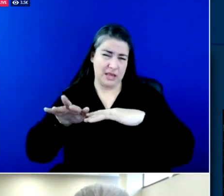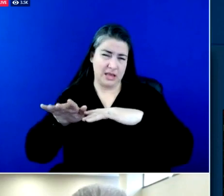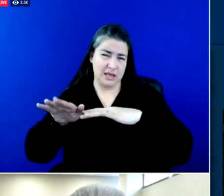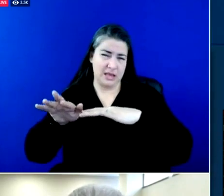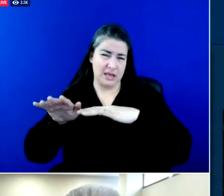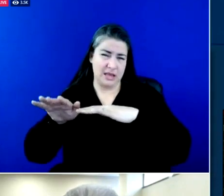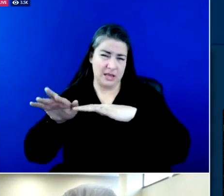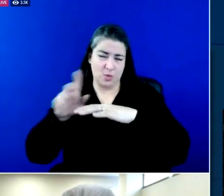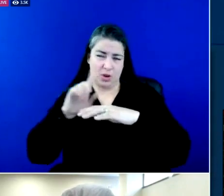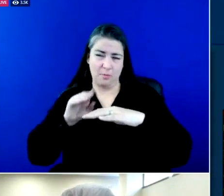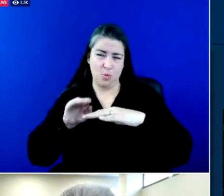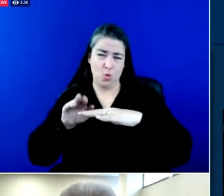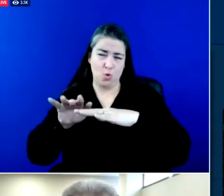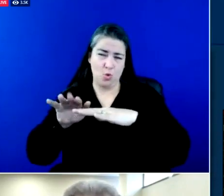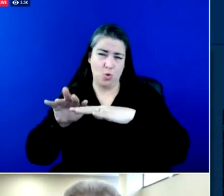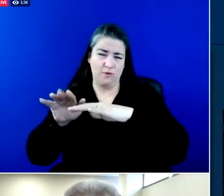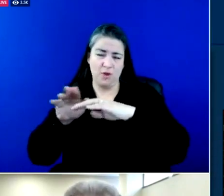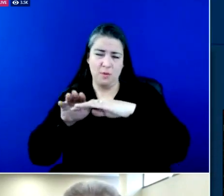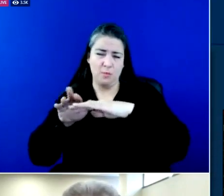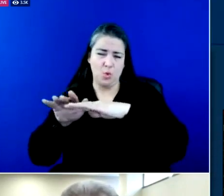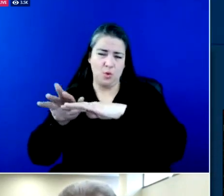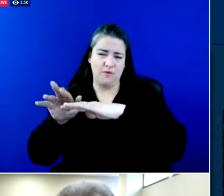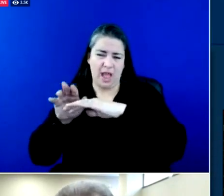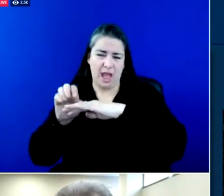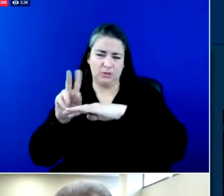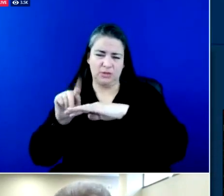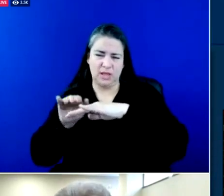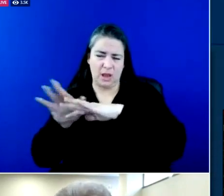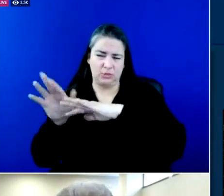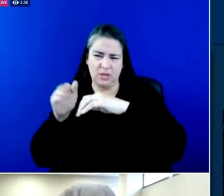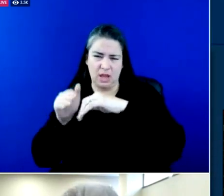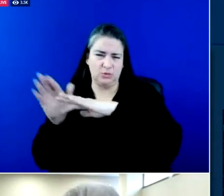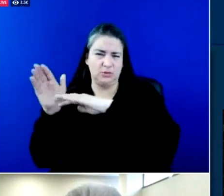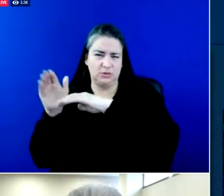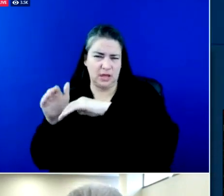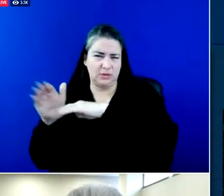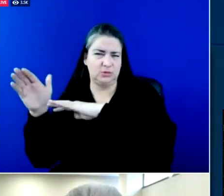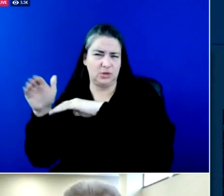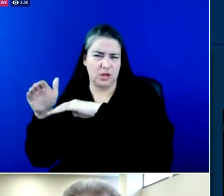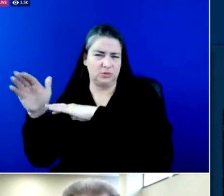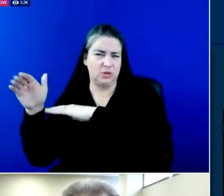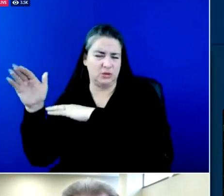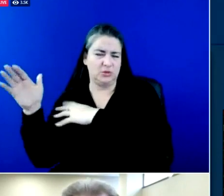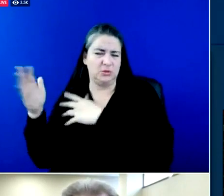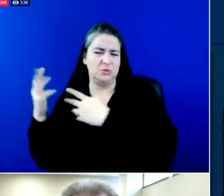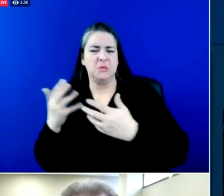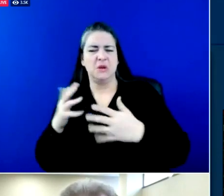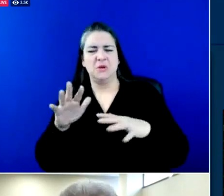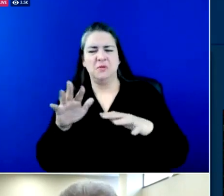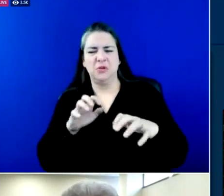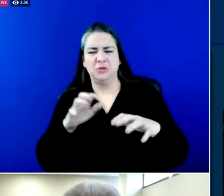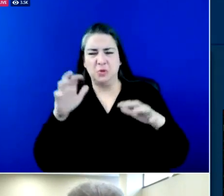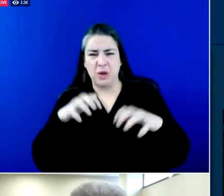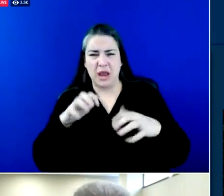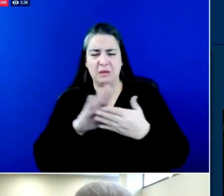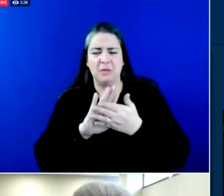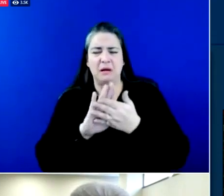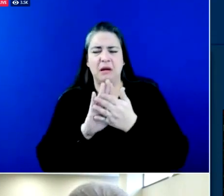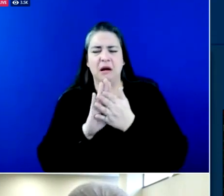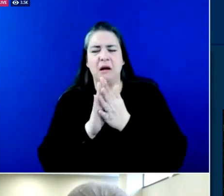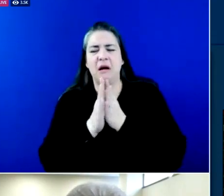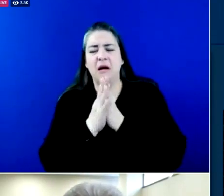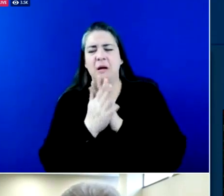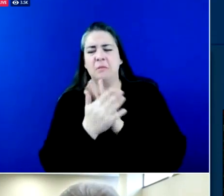farther south and it changes from morning freezing rain to a little bit of additional ice